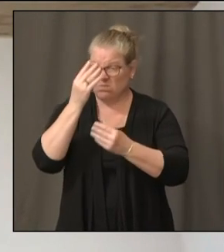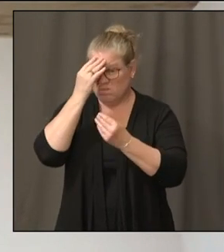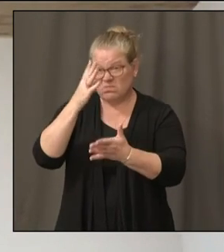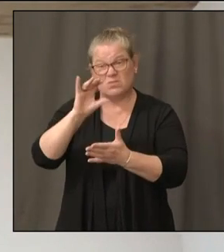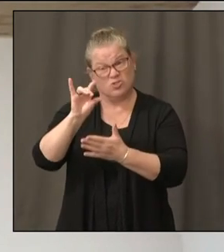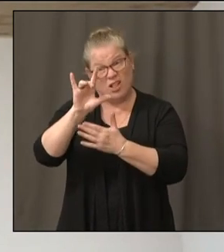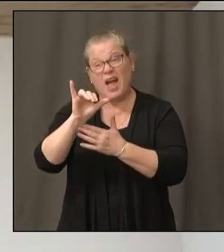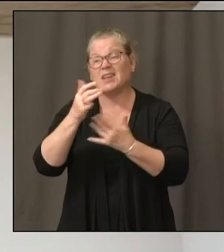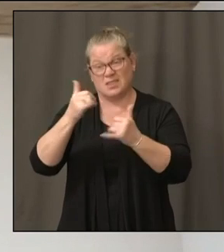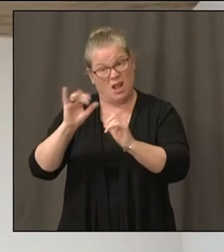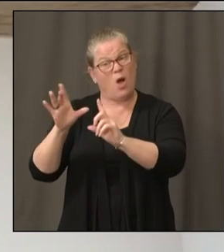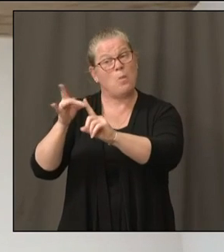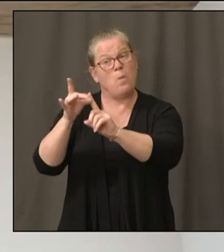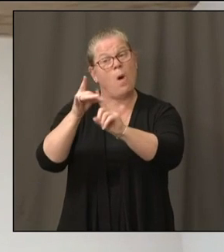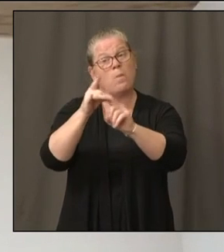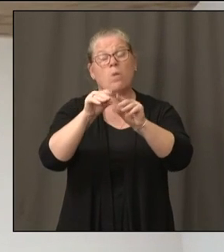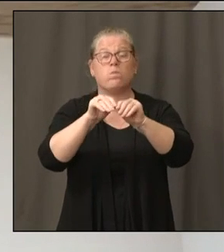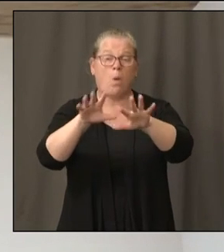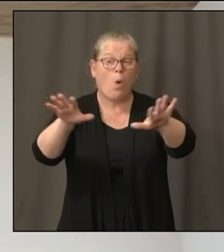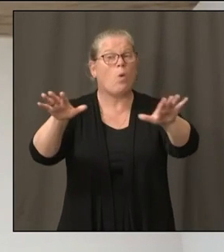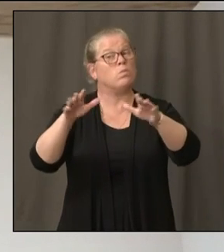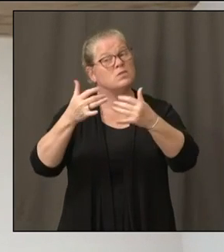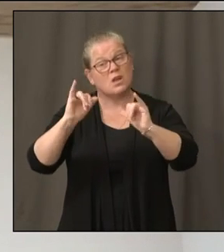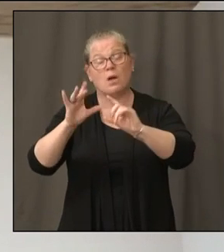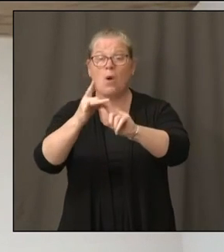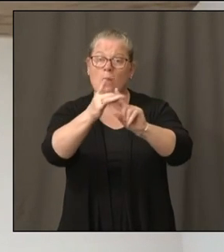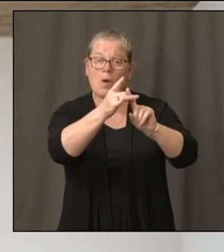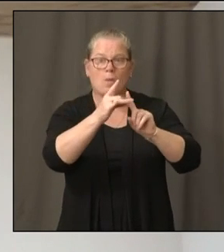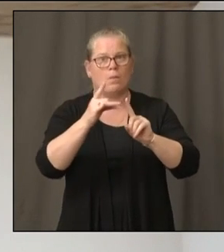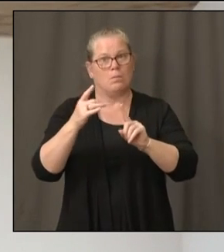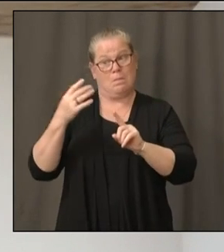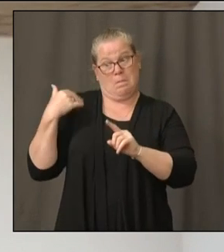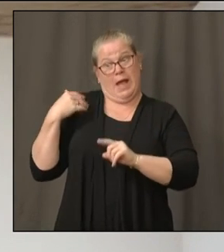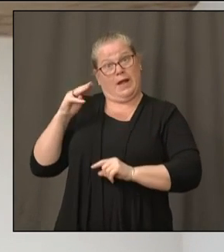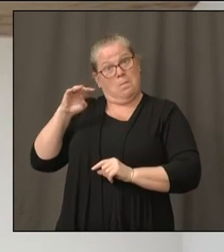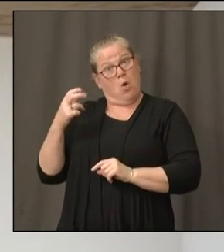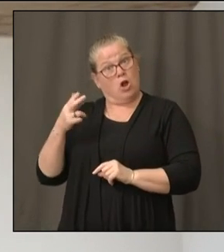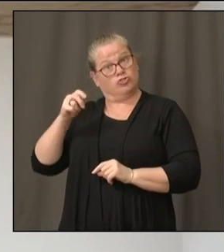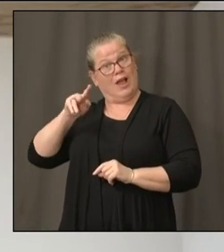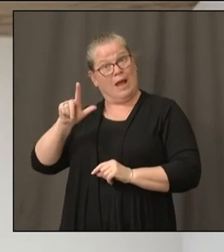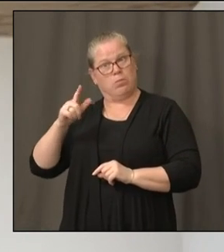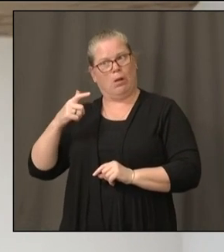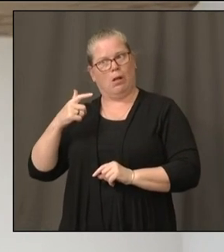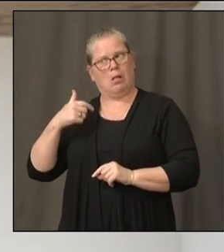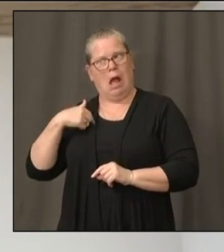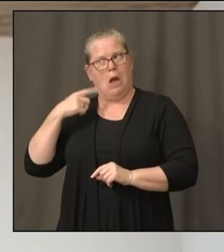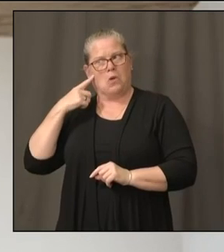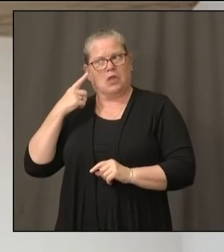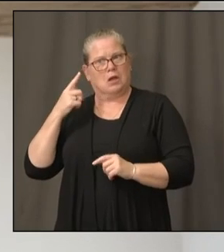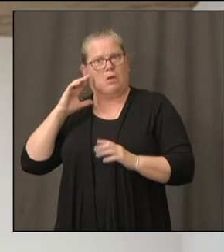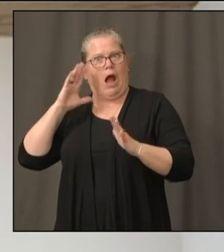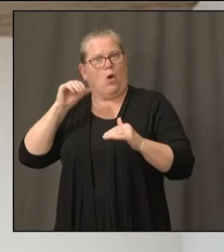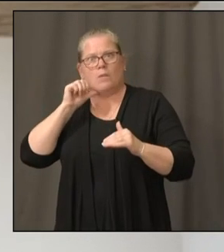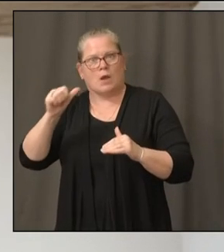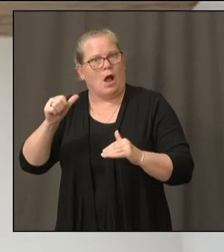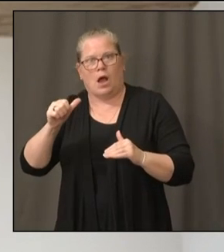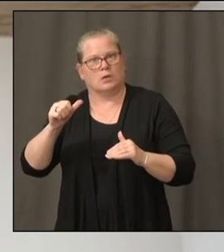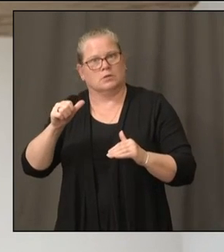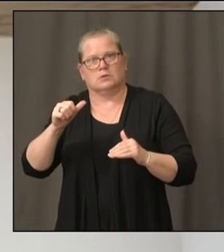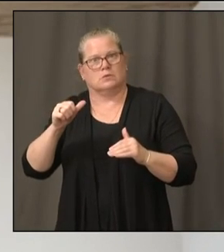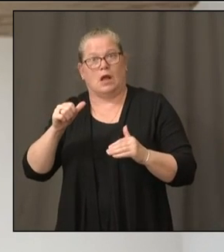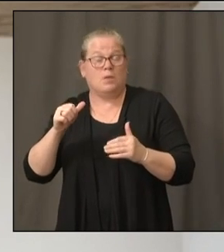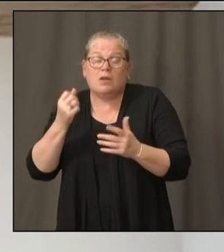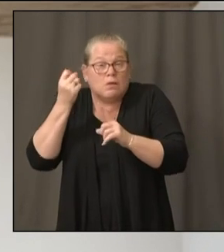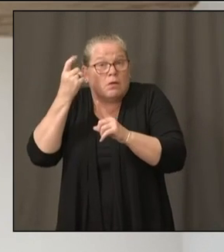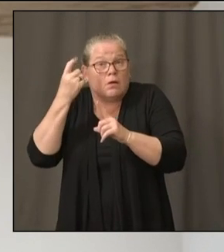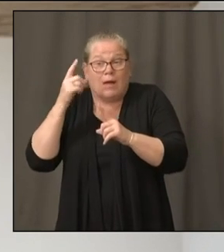I would have said, I hope not. Because at that time we were thinking, I mean, the only pandemic we